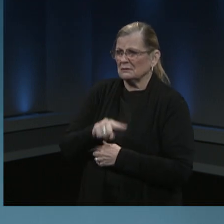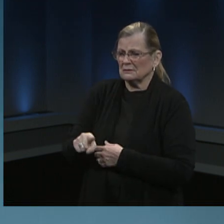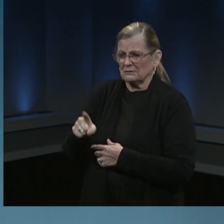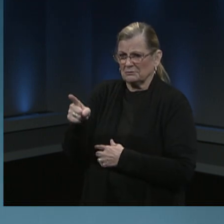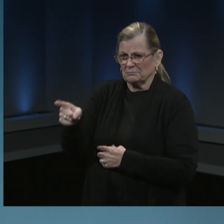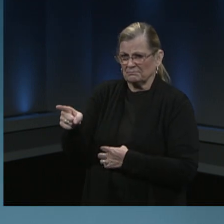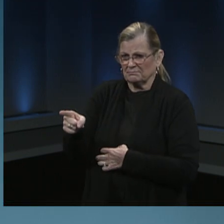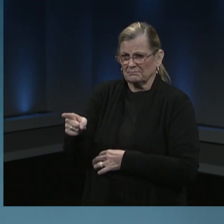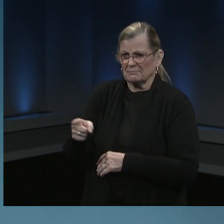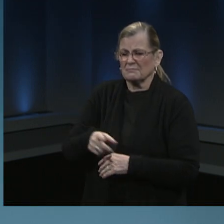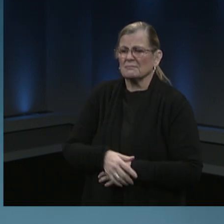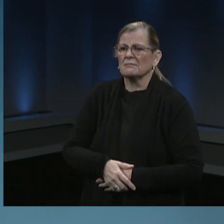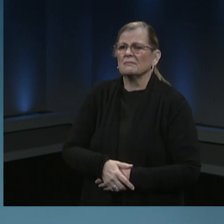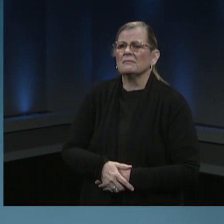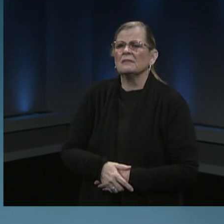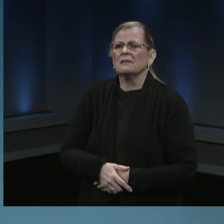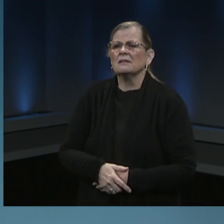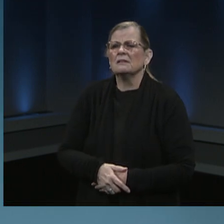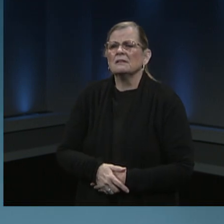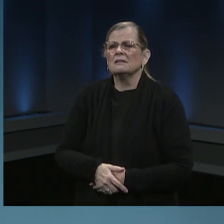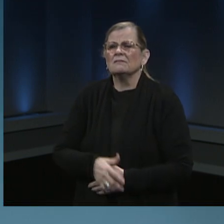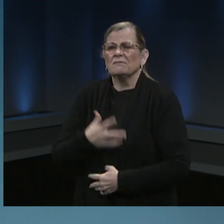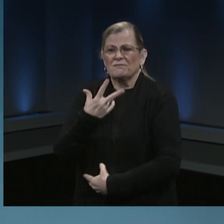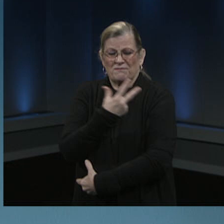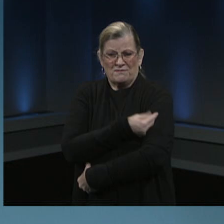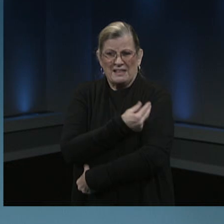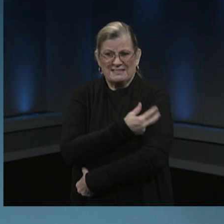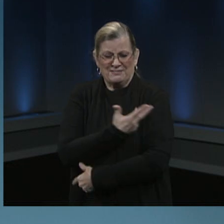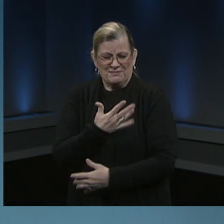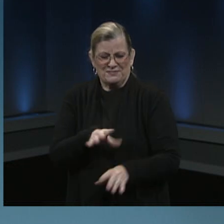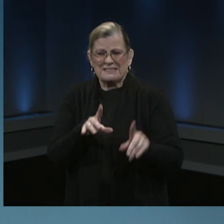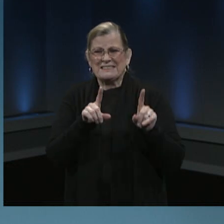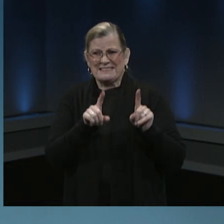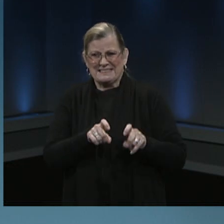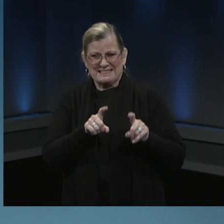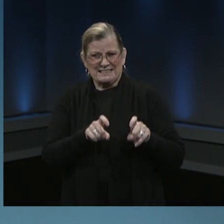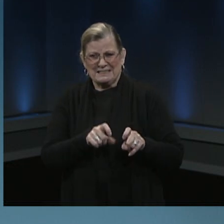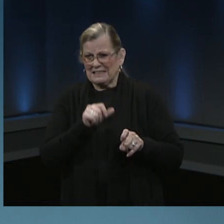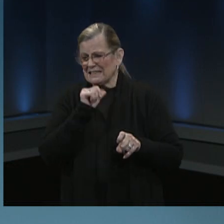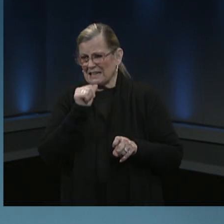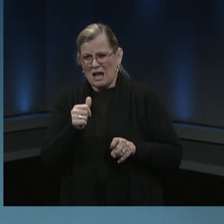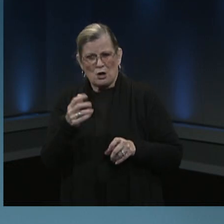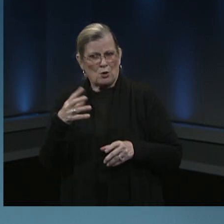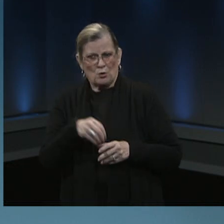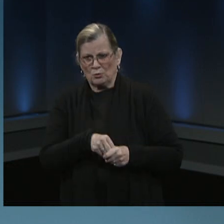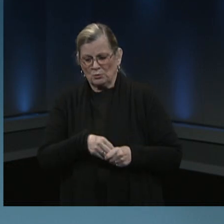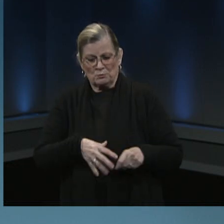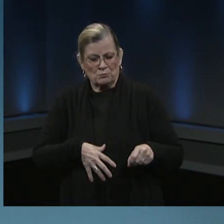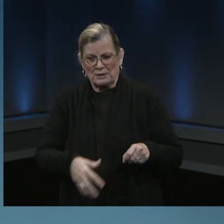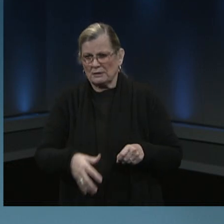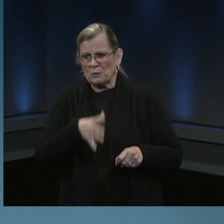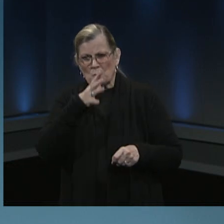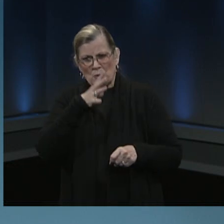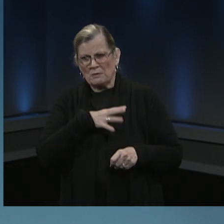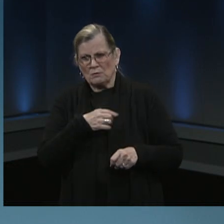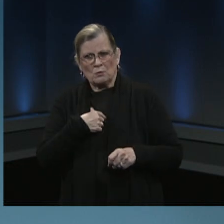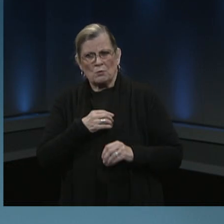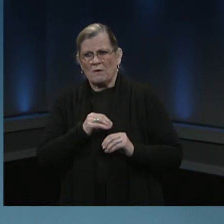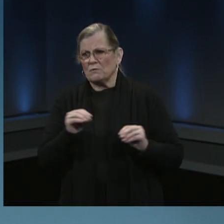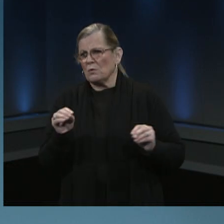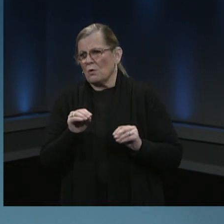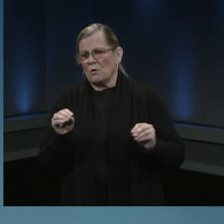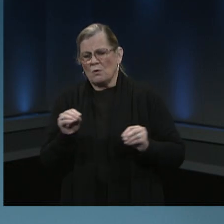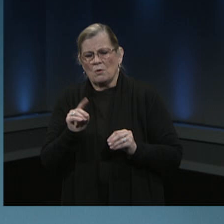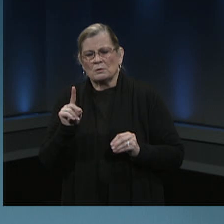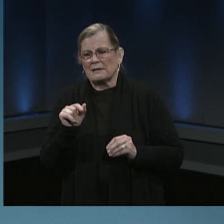The vaccine trials did not include pregnant women. So we don't have any data from the trials